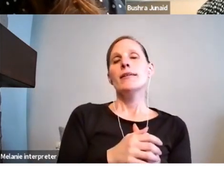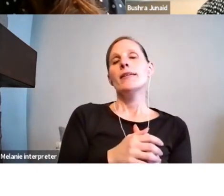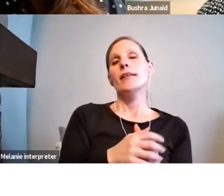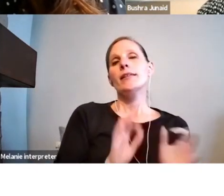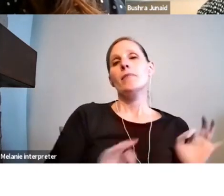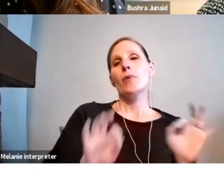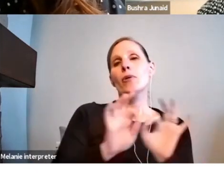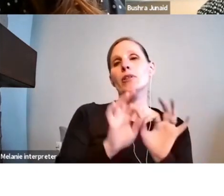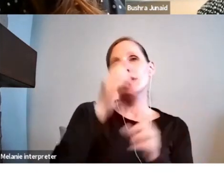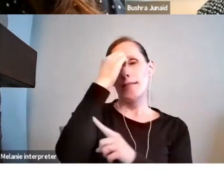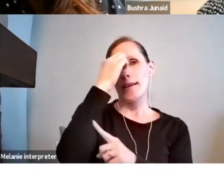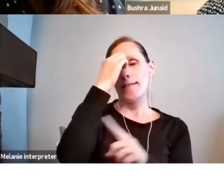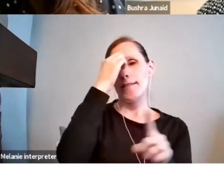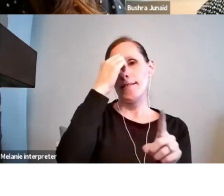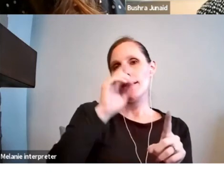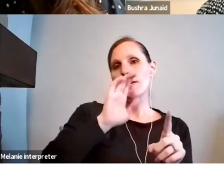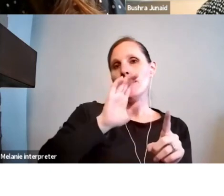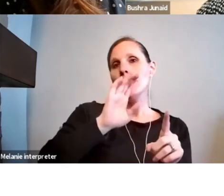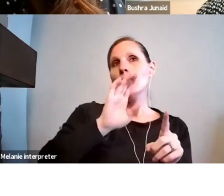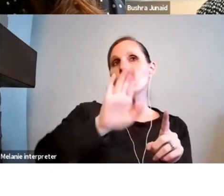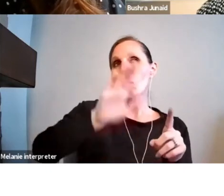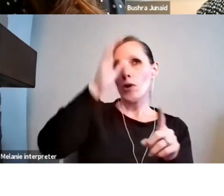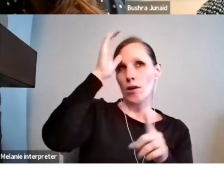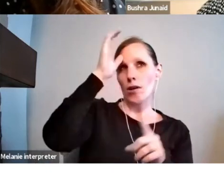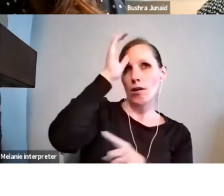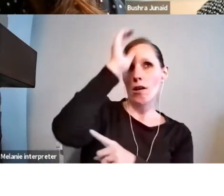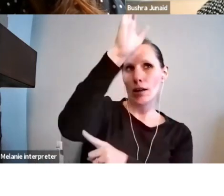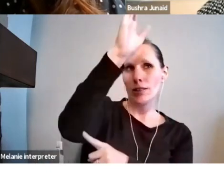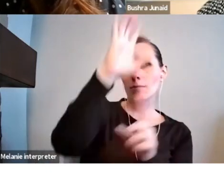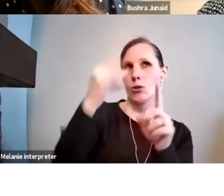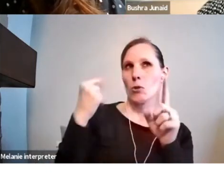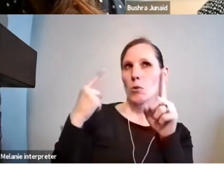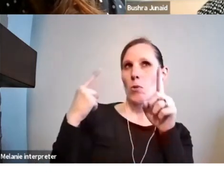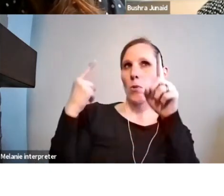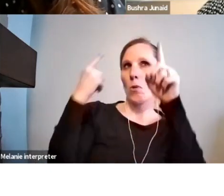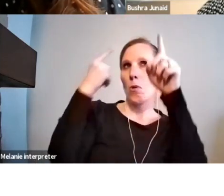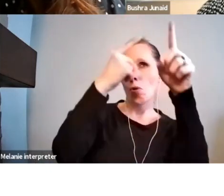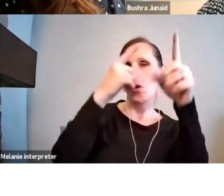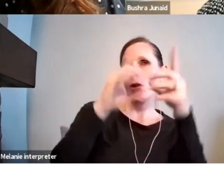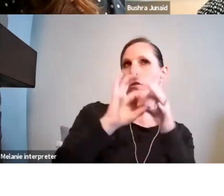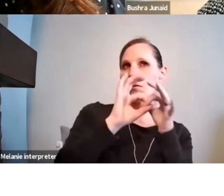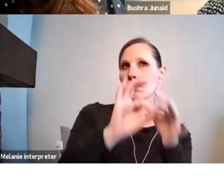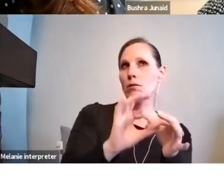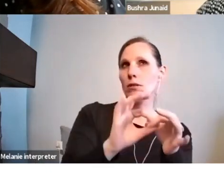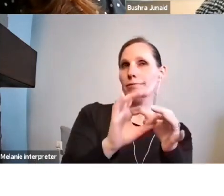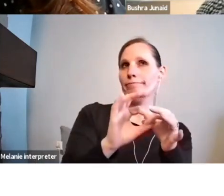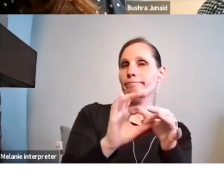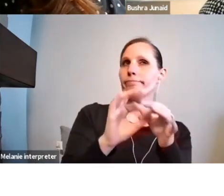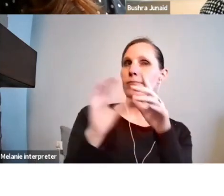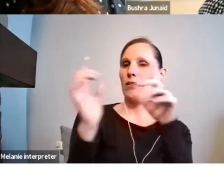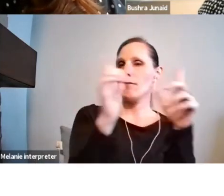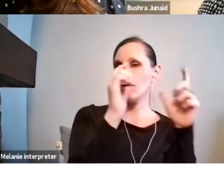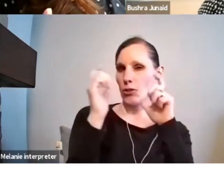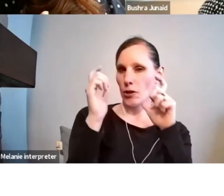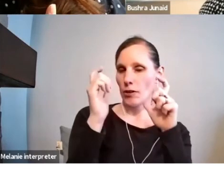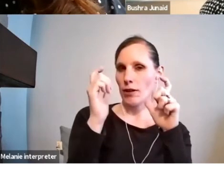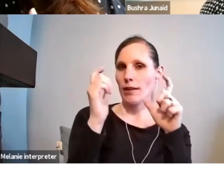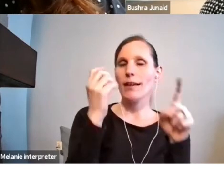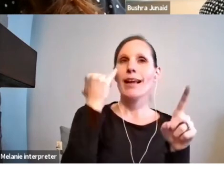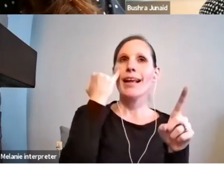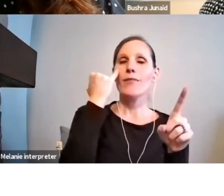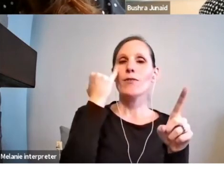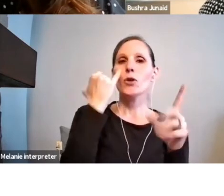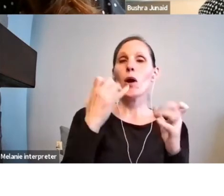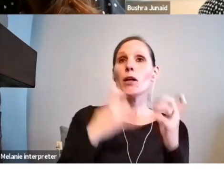specific goal or concept that you have in mind. In terms of photography, certainly if you're looking to create more